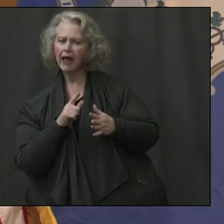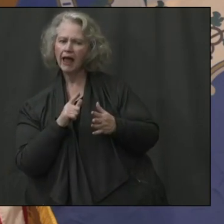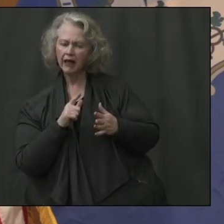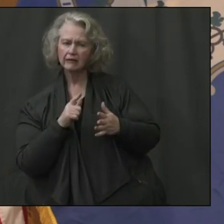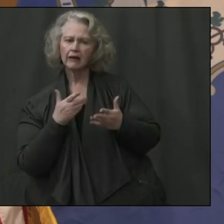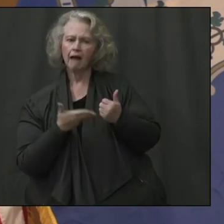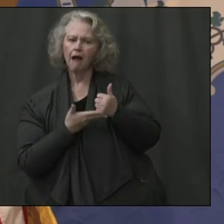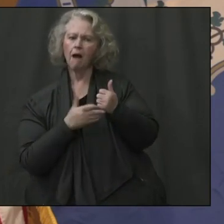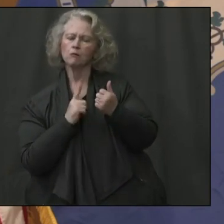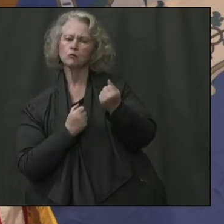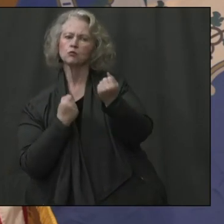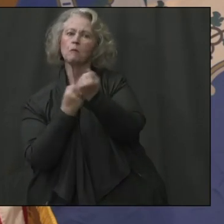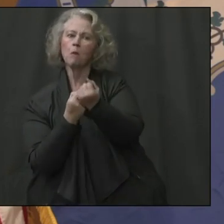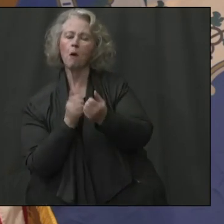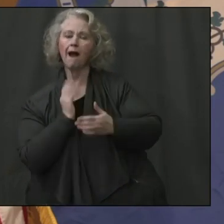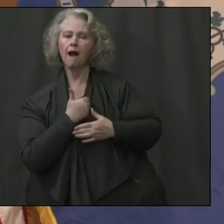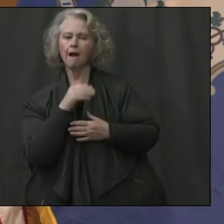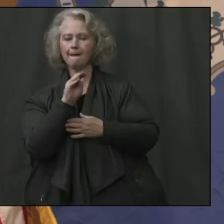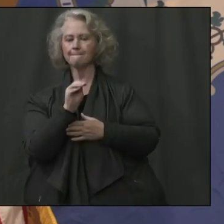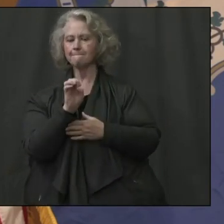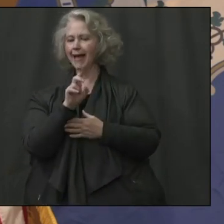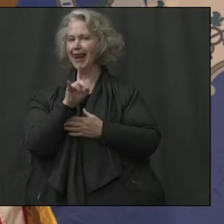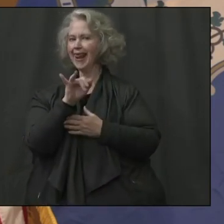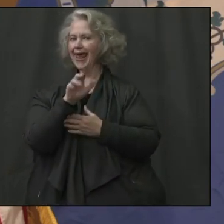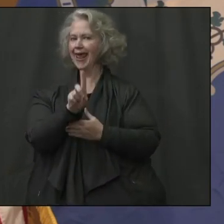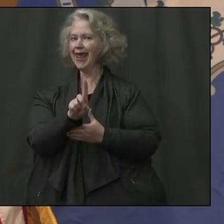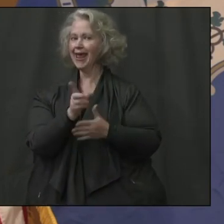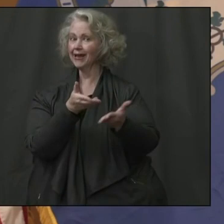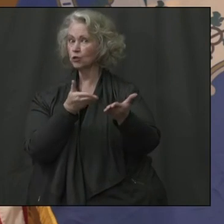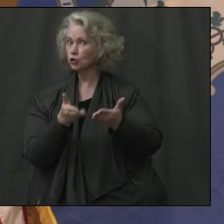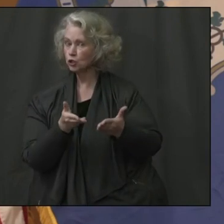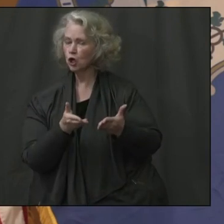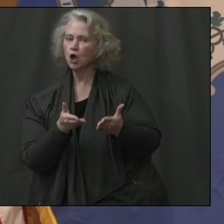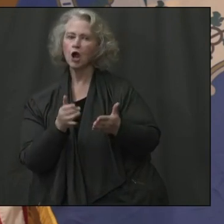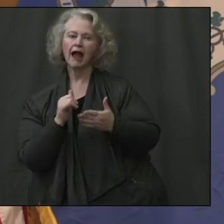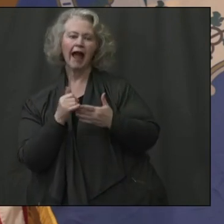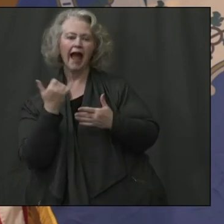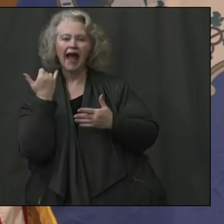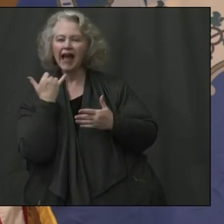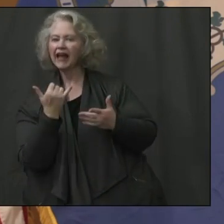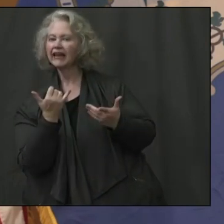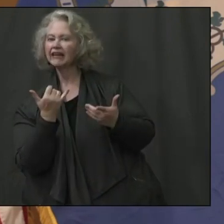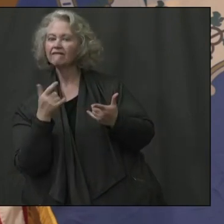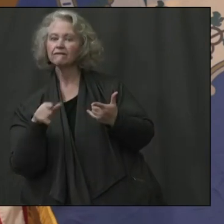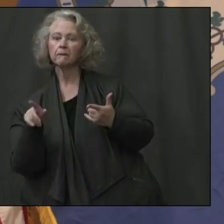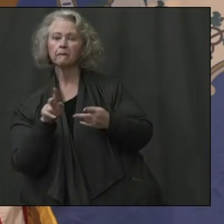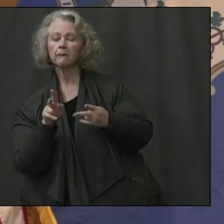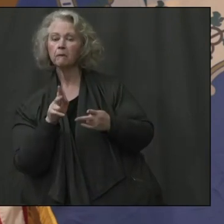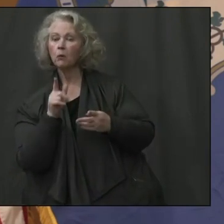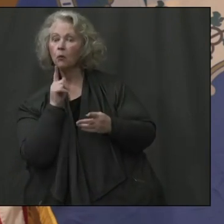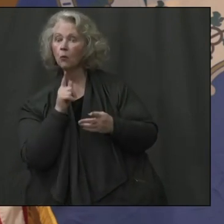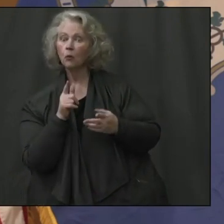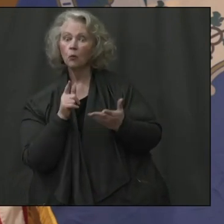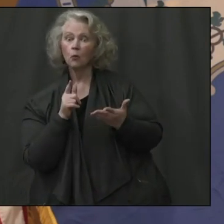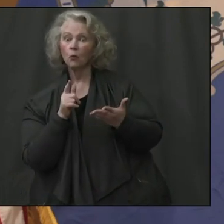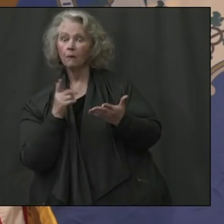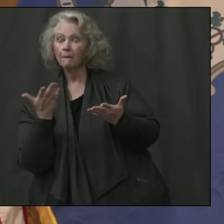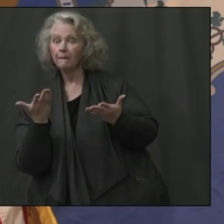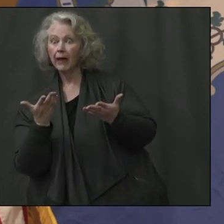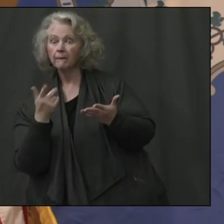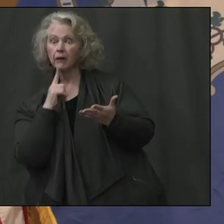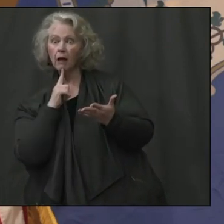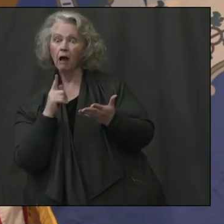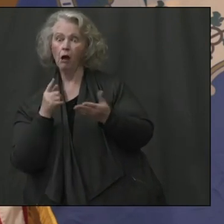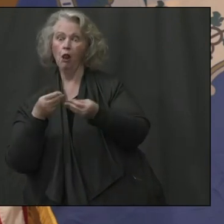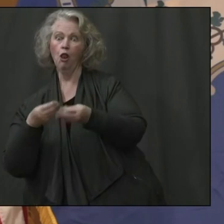in Medicare, Medicaid services, as well as, um, suspend any discontinuances for individuals that would otherwise fallen off the program.